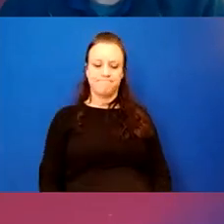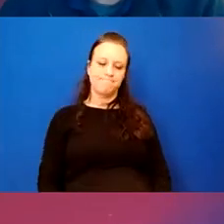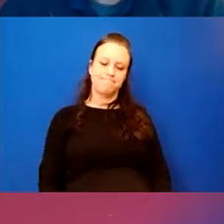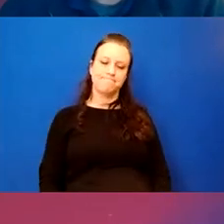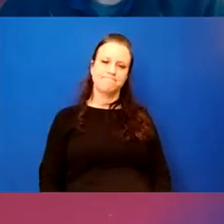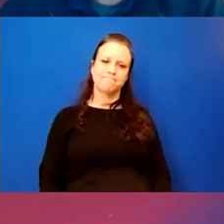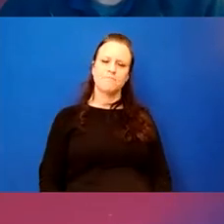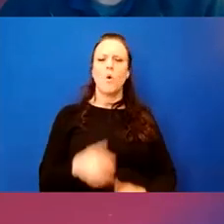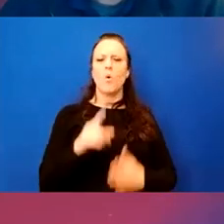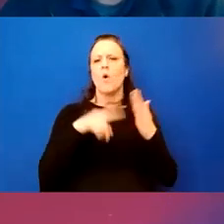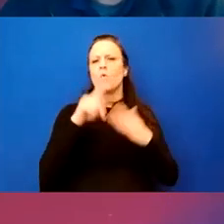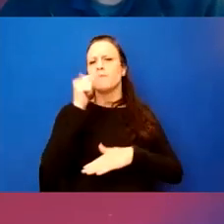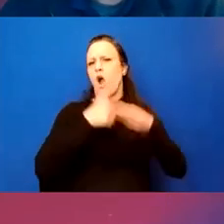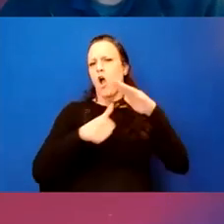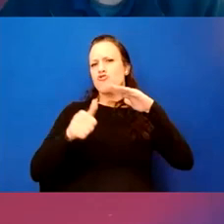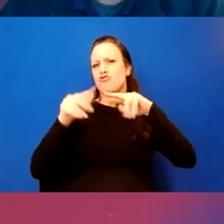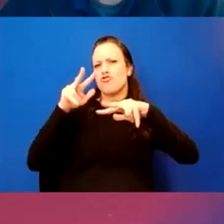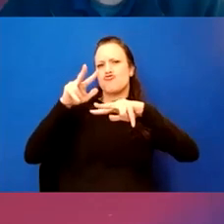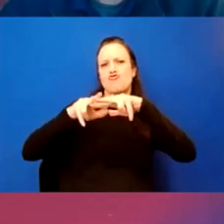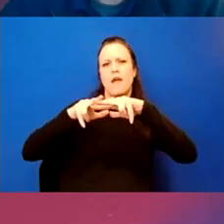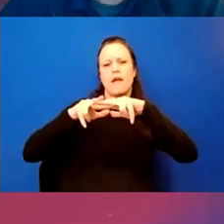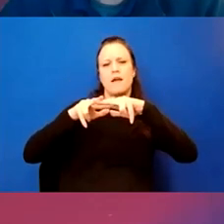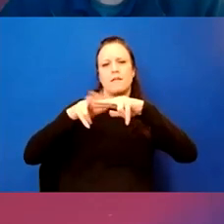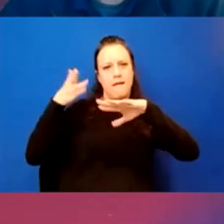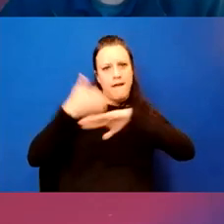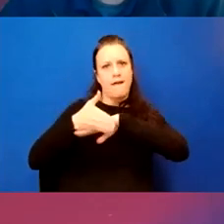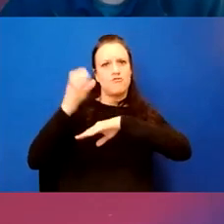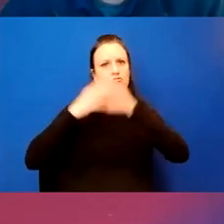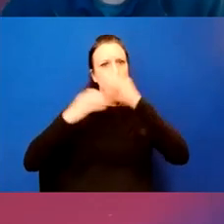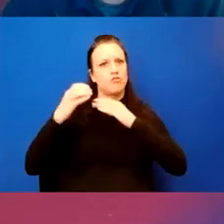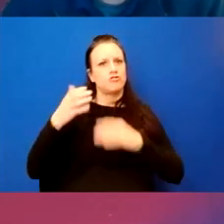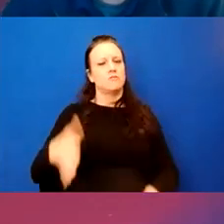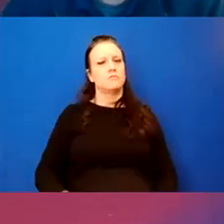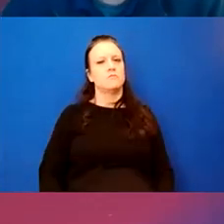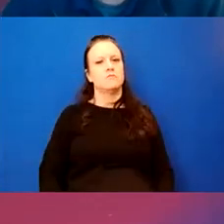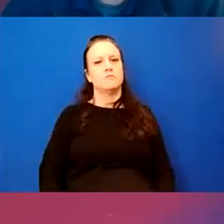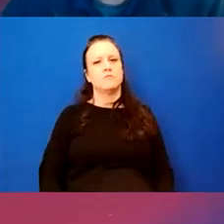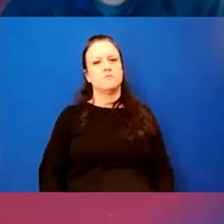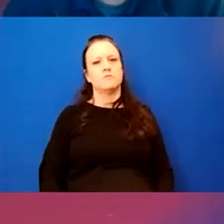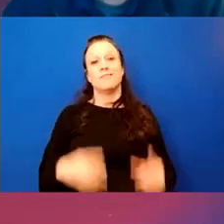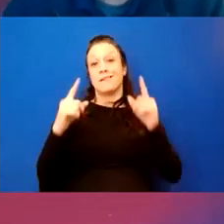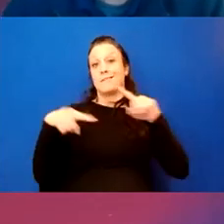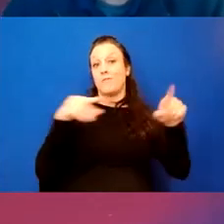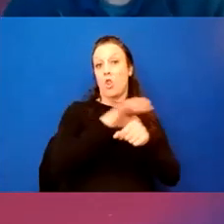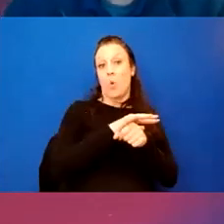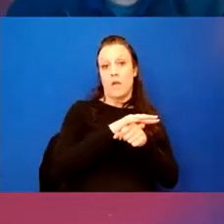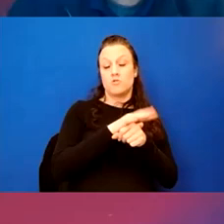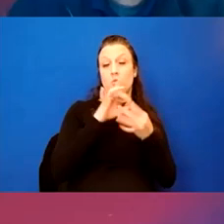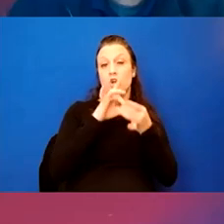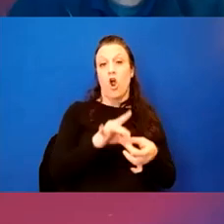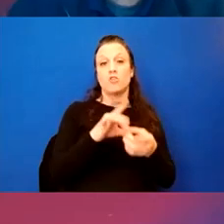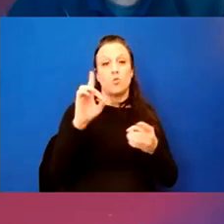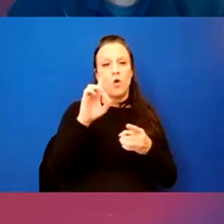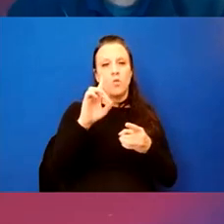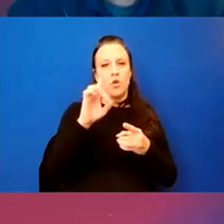what will be under the track use after construction? So at different locations with regards to where we're